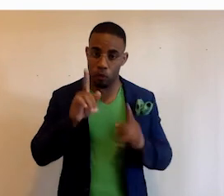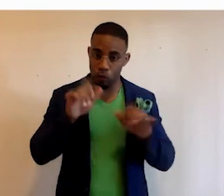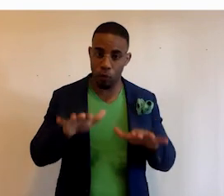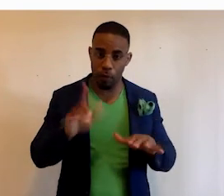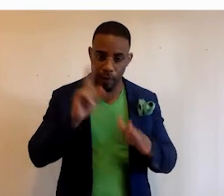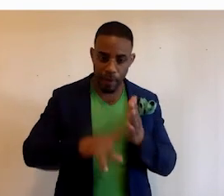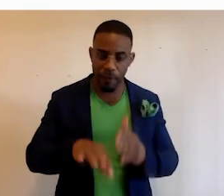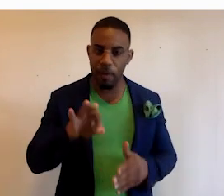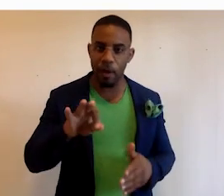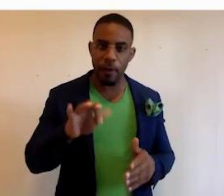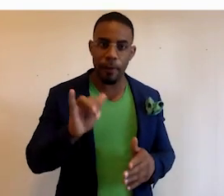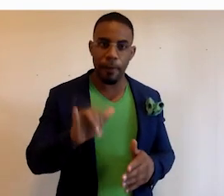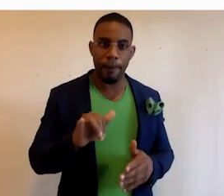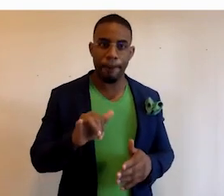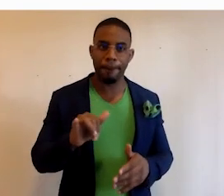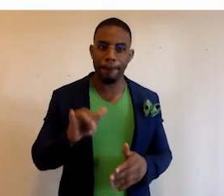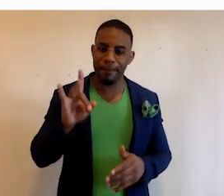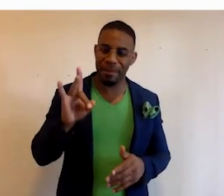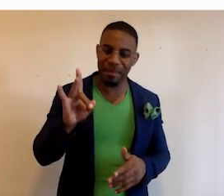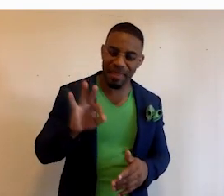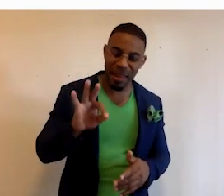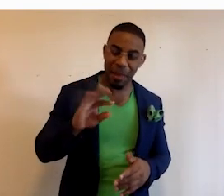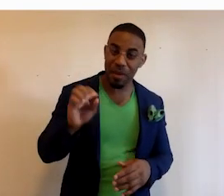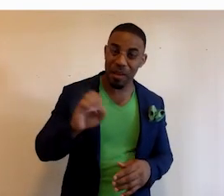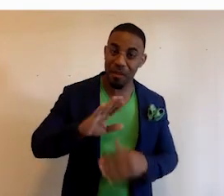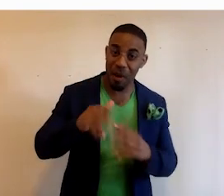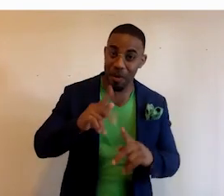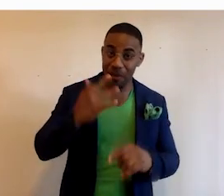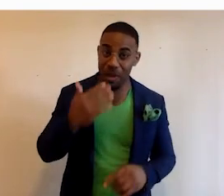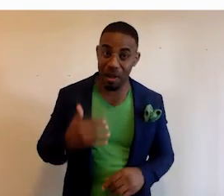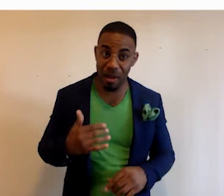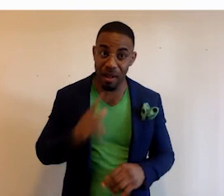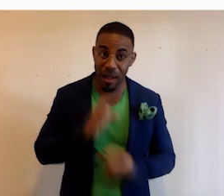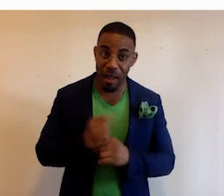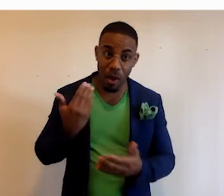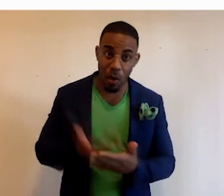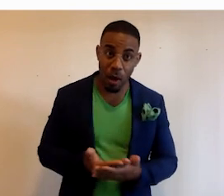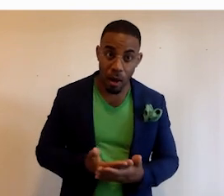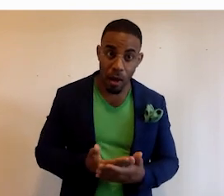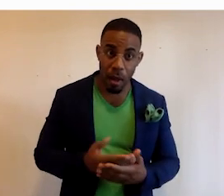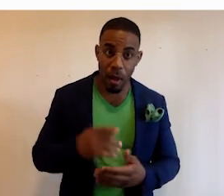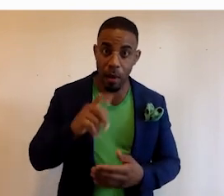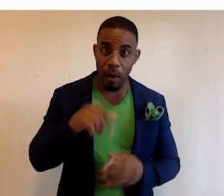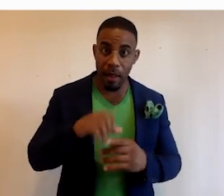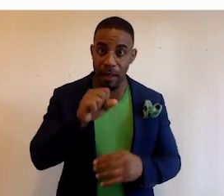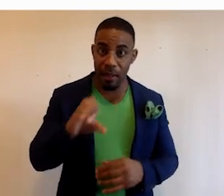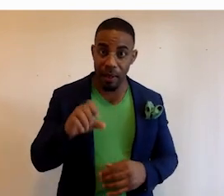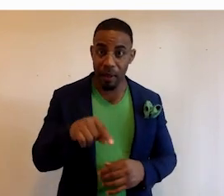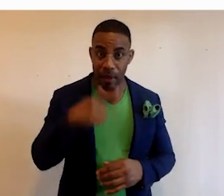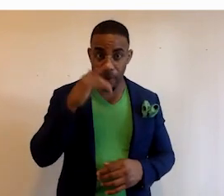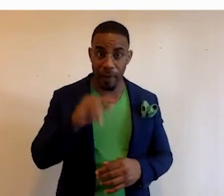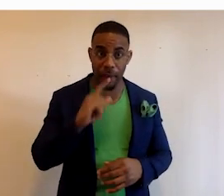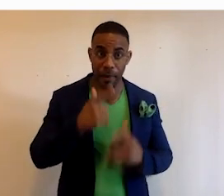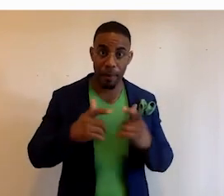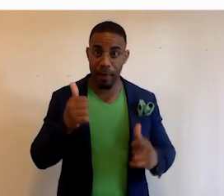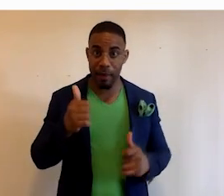that found that 89% of all people of color actually arrived in a port in South Carolina, because that